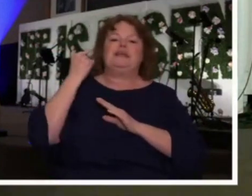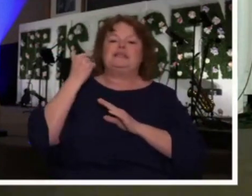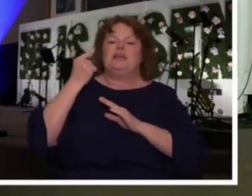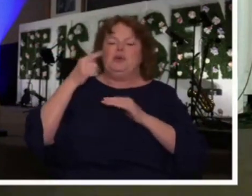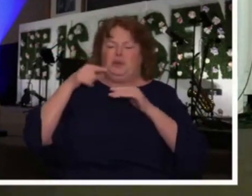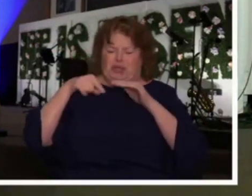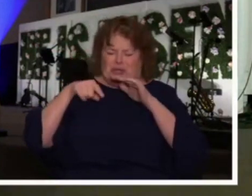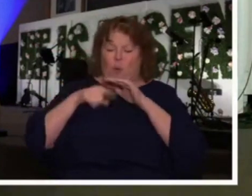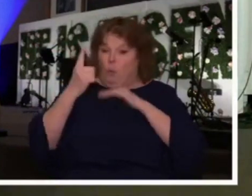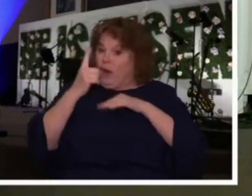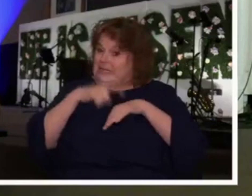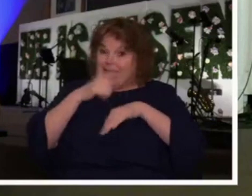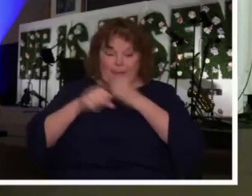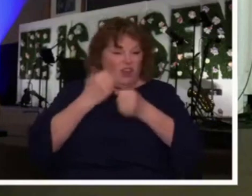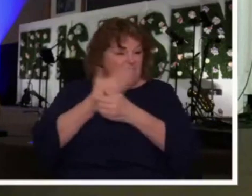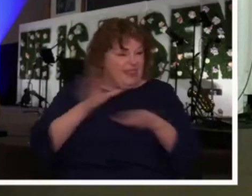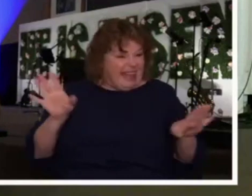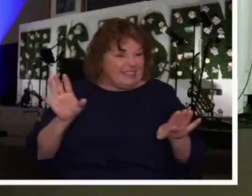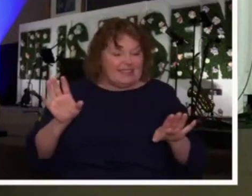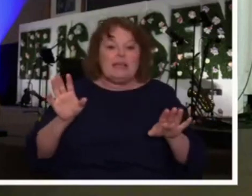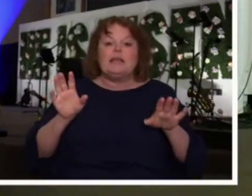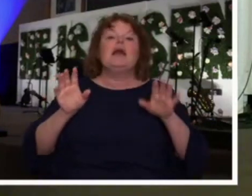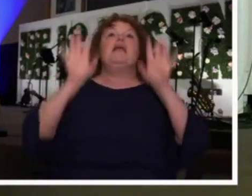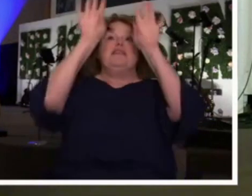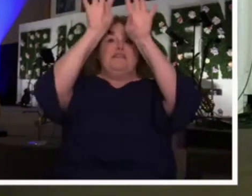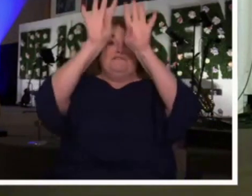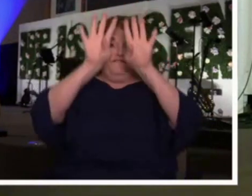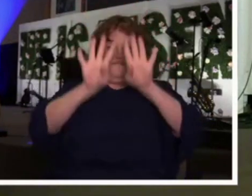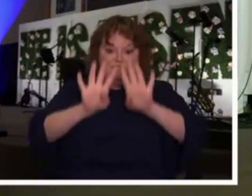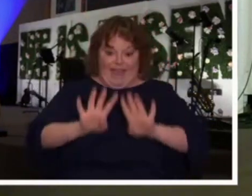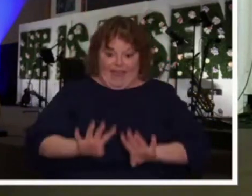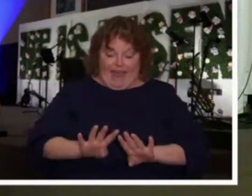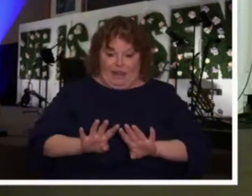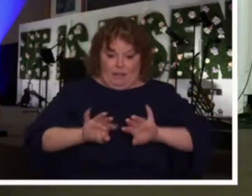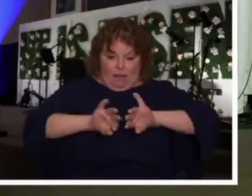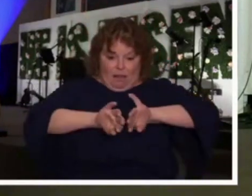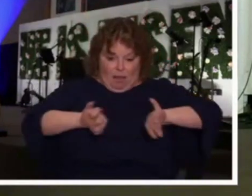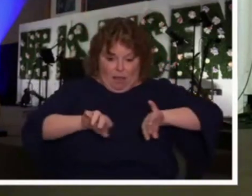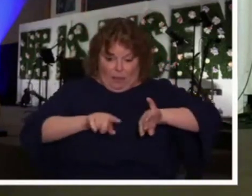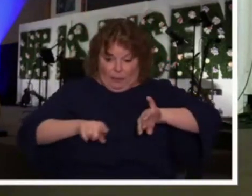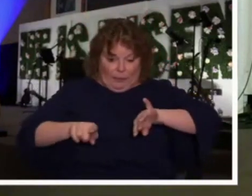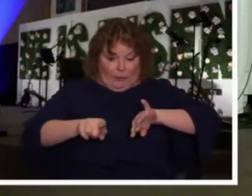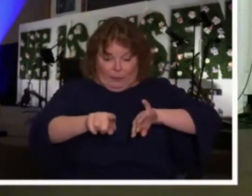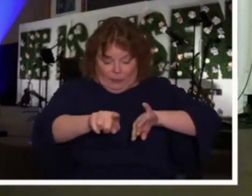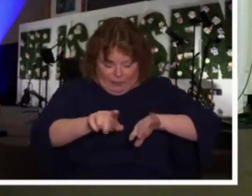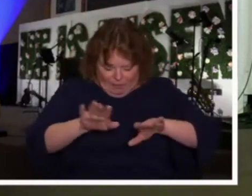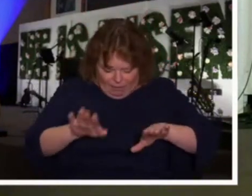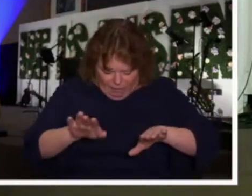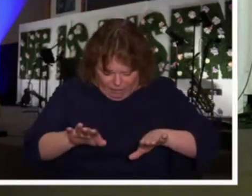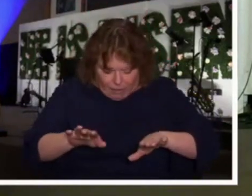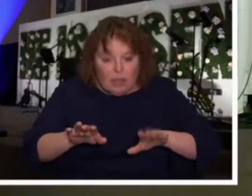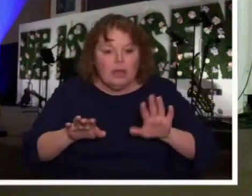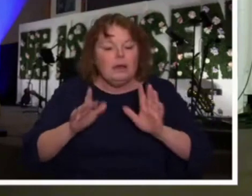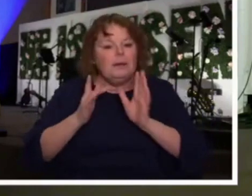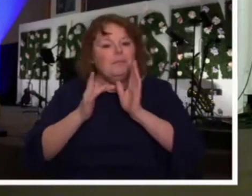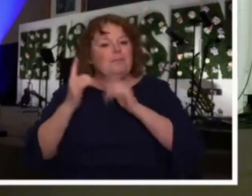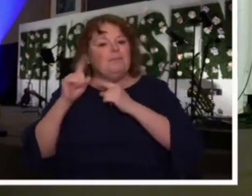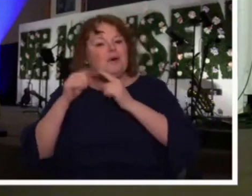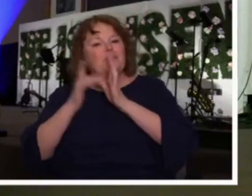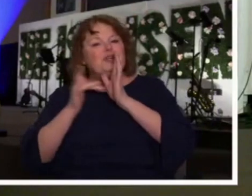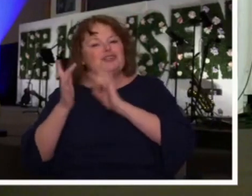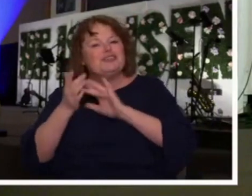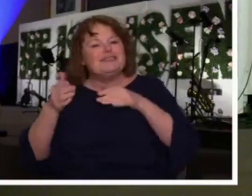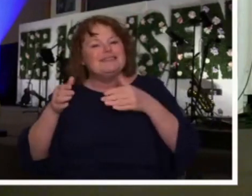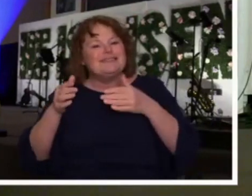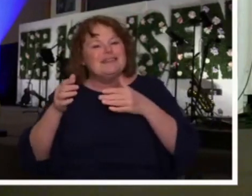And He would get behind the veil and there He would encounter God, it tells us in Leviticus 16. But on the day of Jesus' crucifixion,